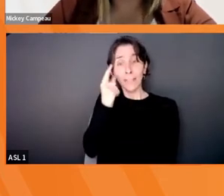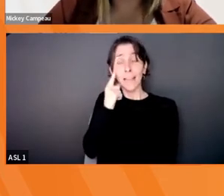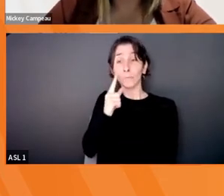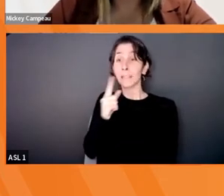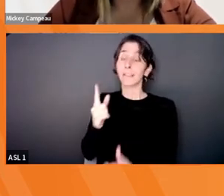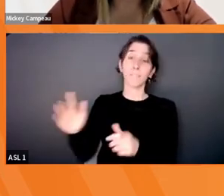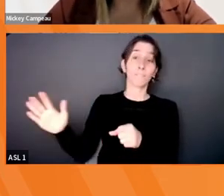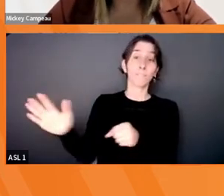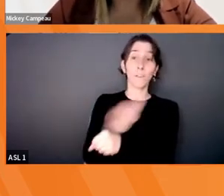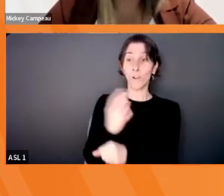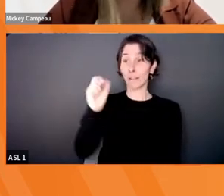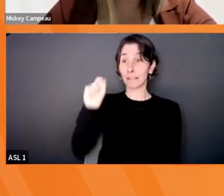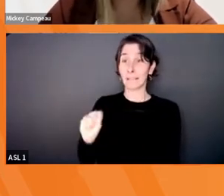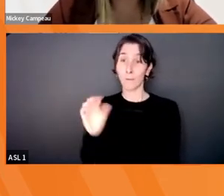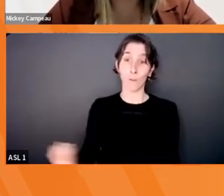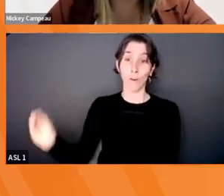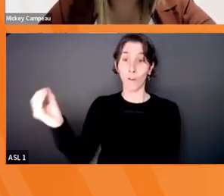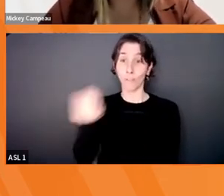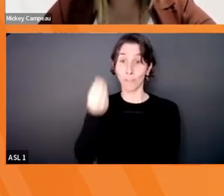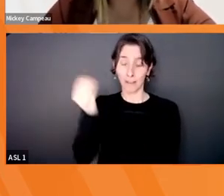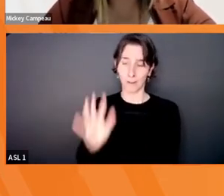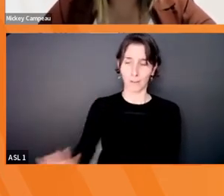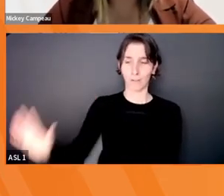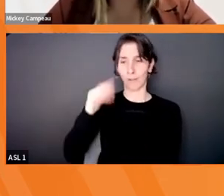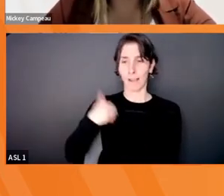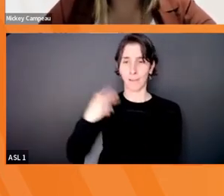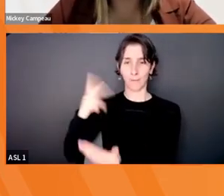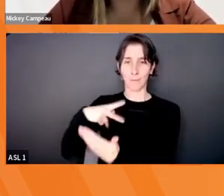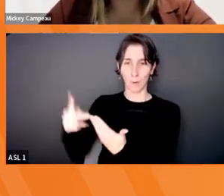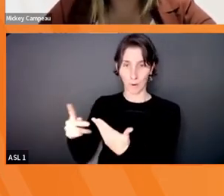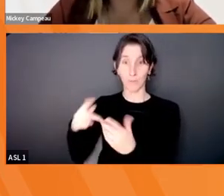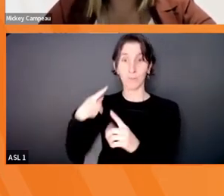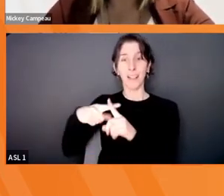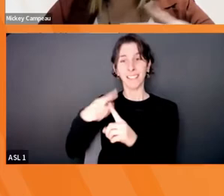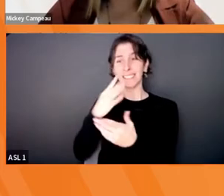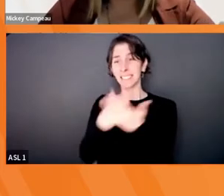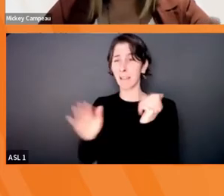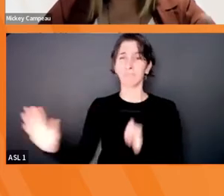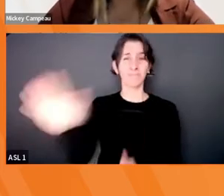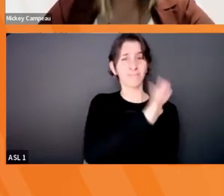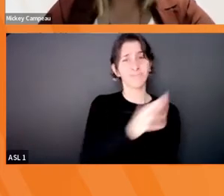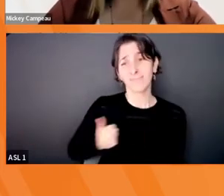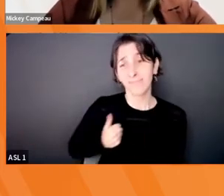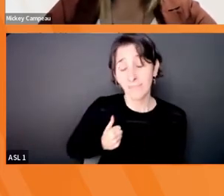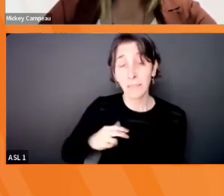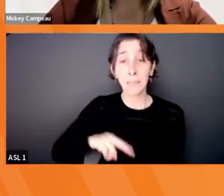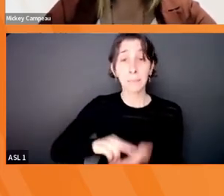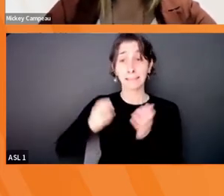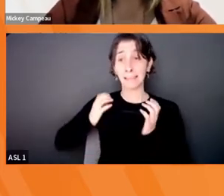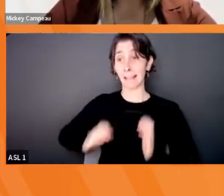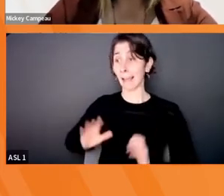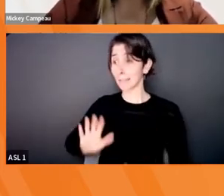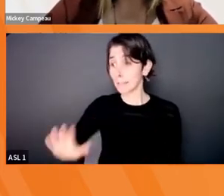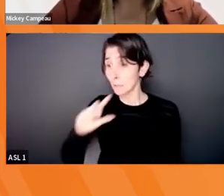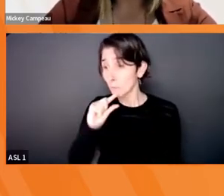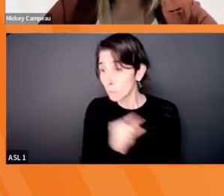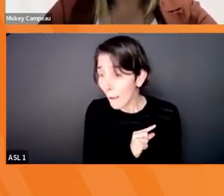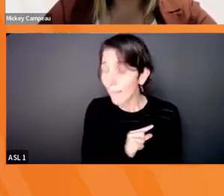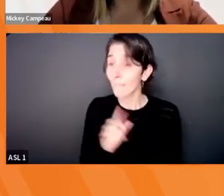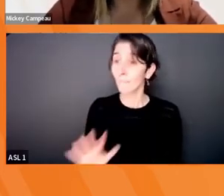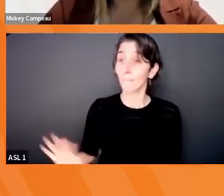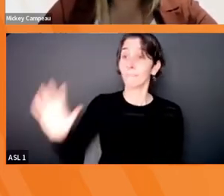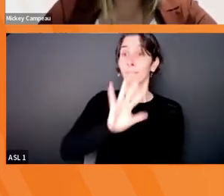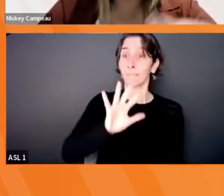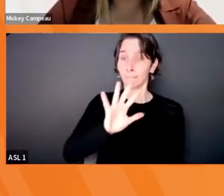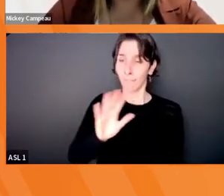Ontario and have some national programs as well. So we have clients throughout Guelph, our surrounding area, and all the way